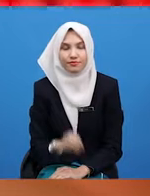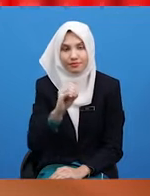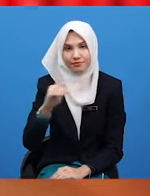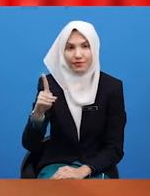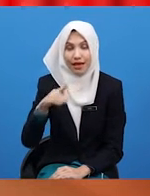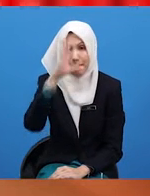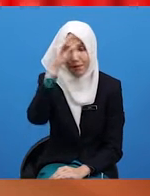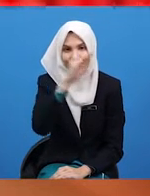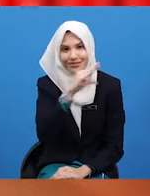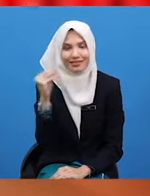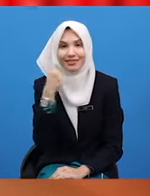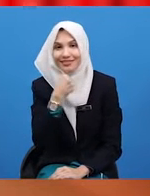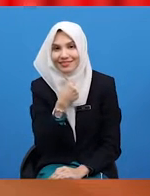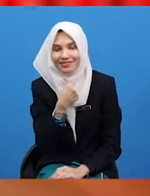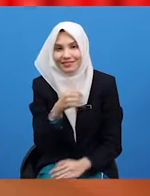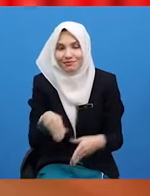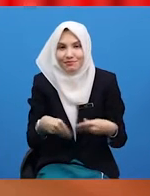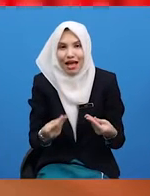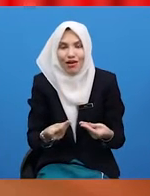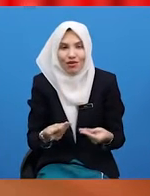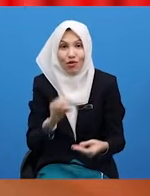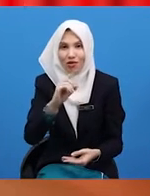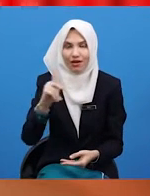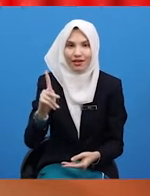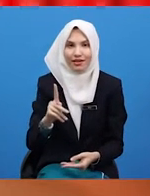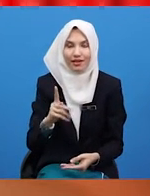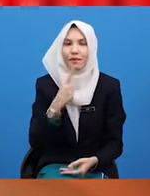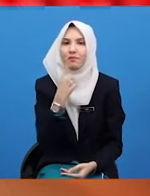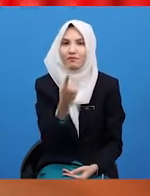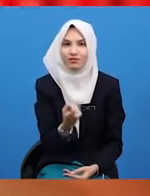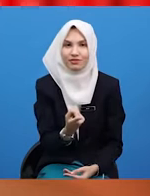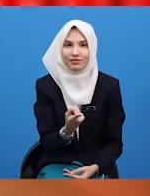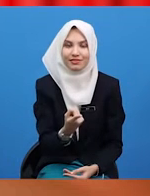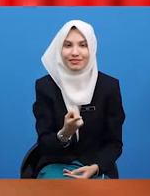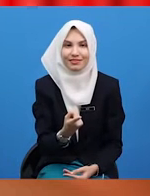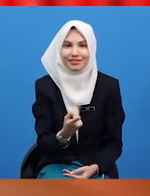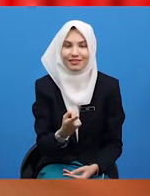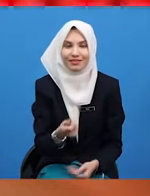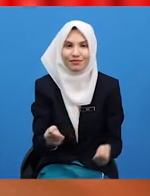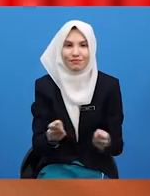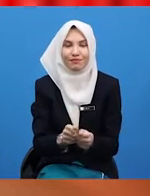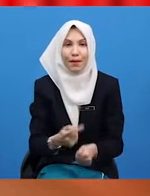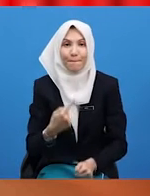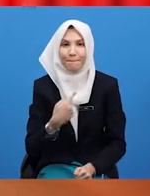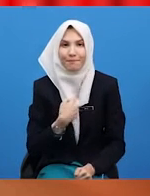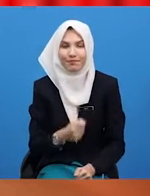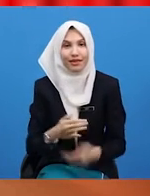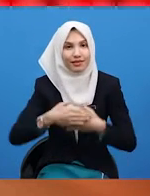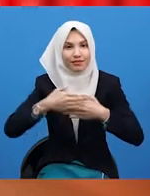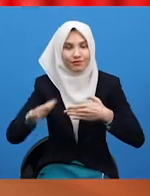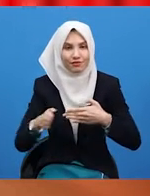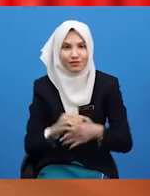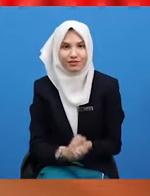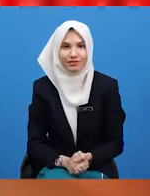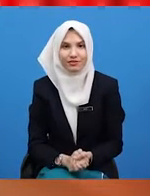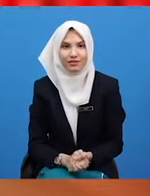Okay, boys and girls, how are you doing so far? I'm sure you all are keeping up with me. Next, we are going